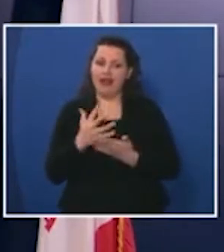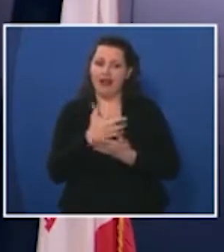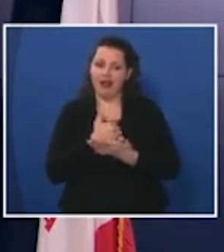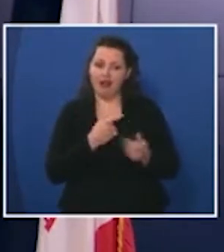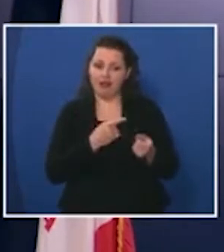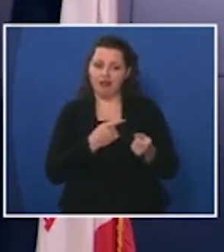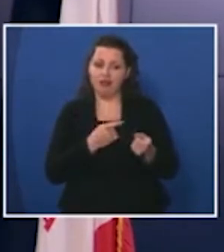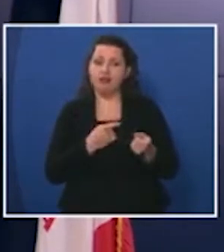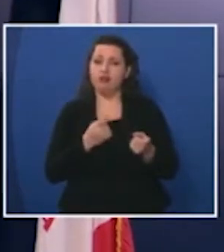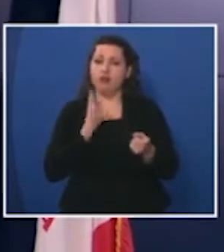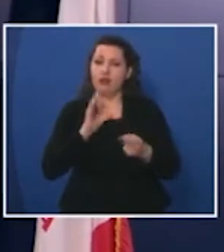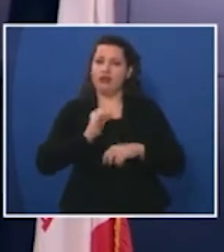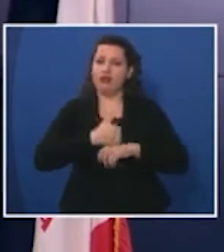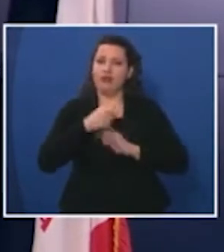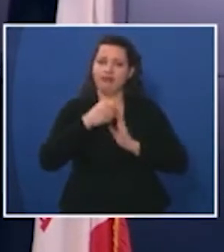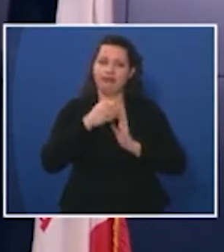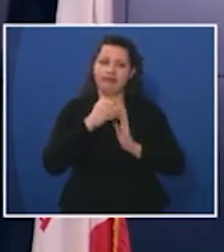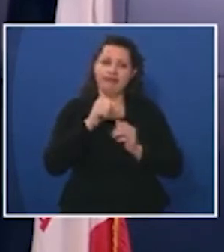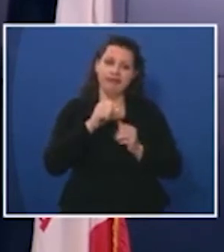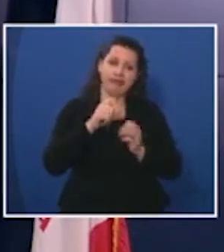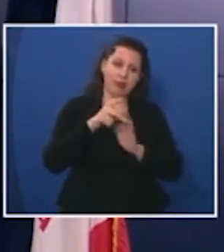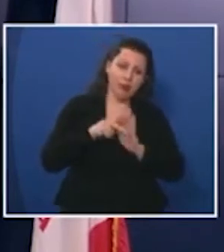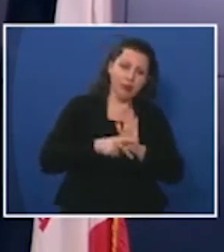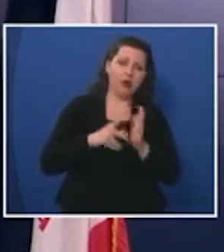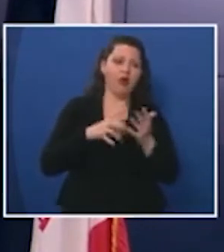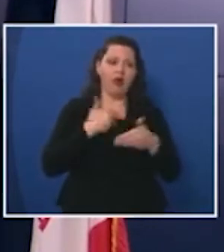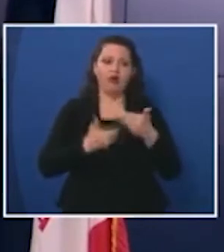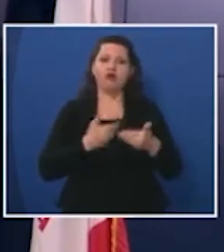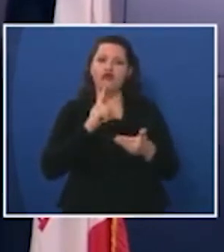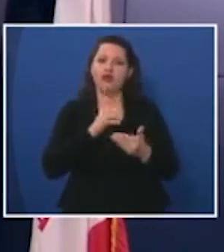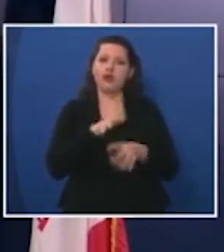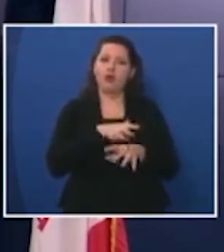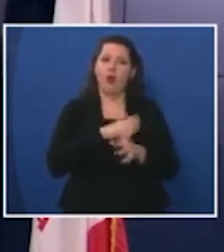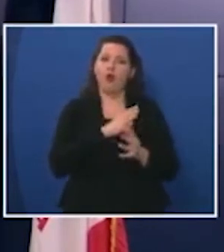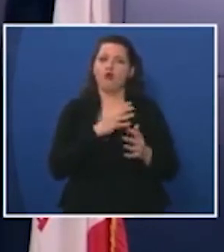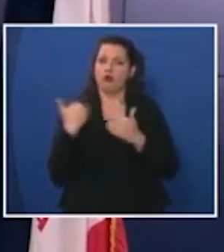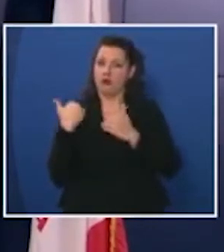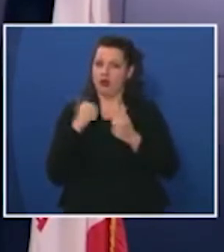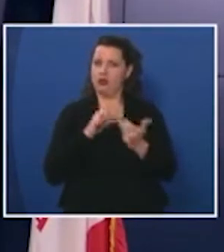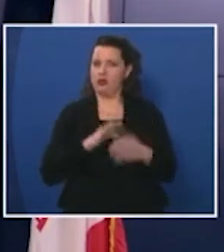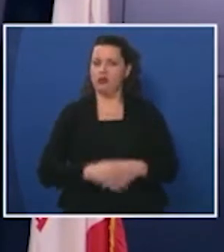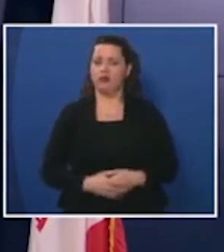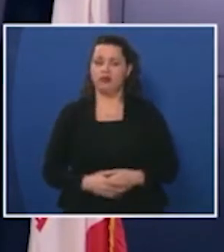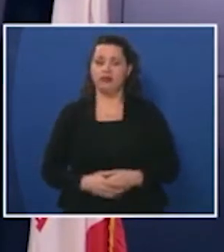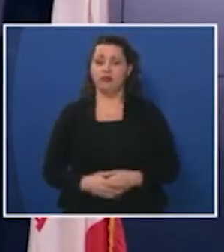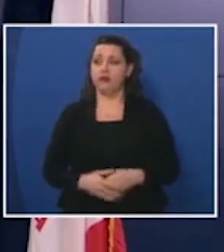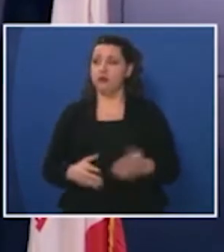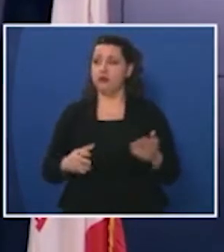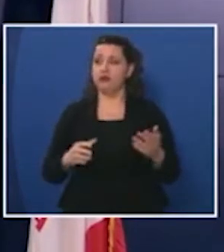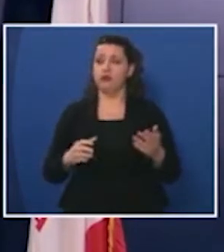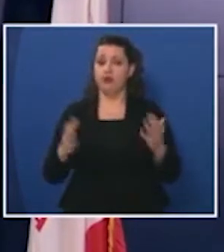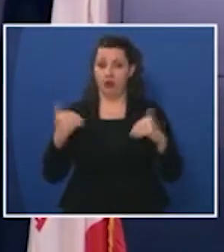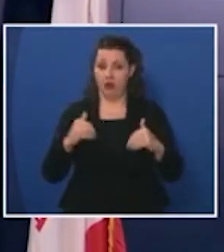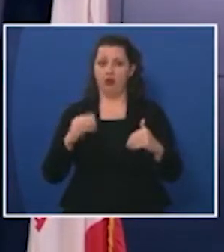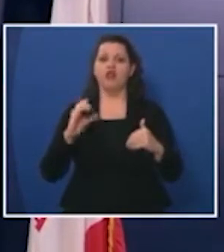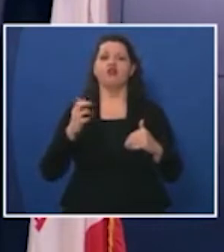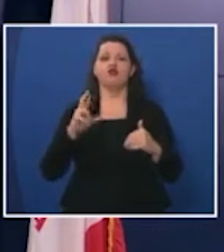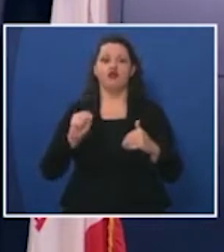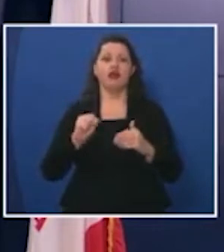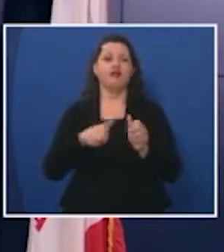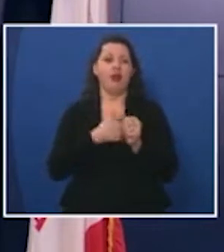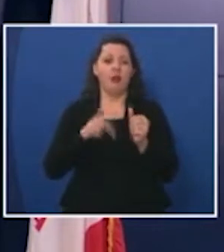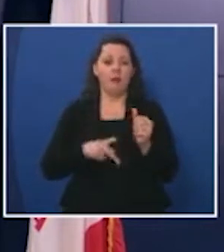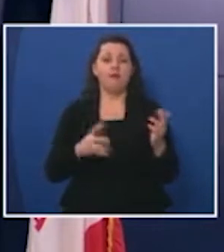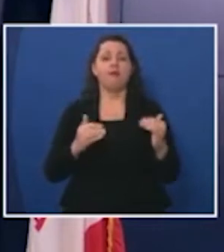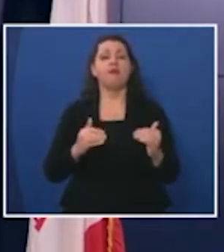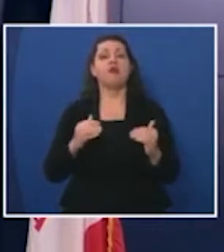very with protocols in place in a very uh phased and responsible manner already uh so